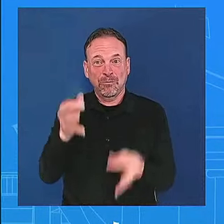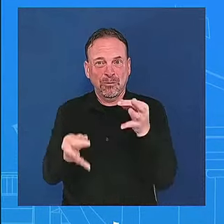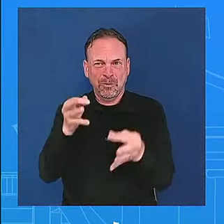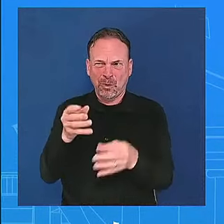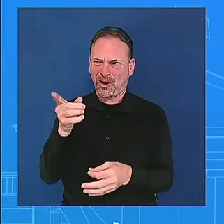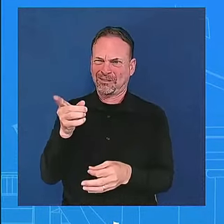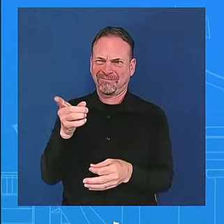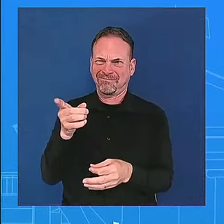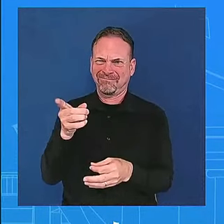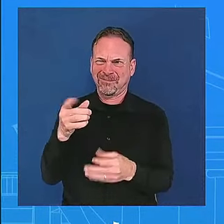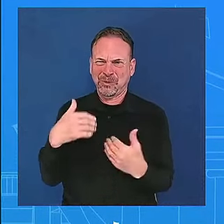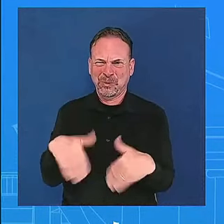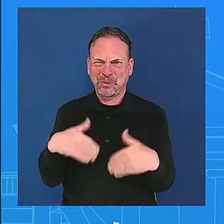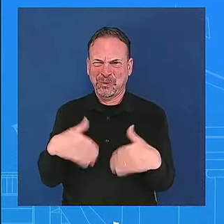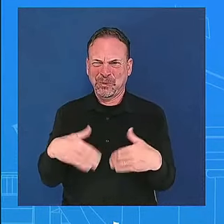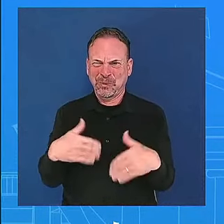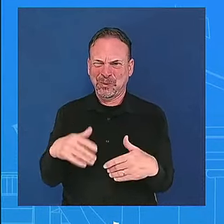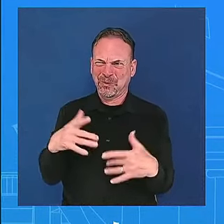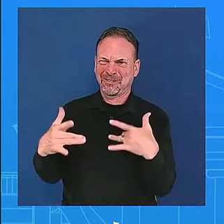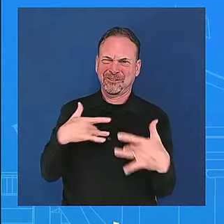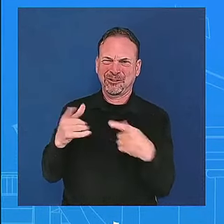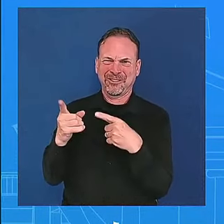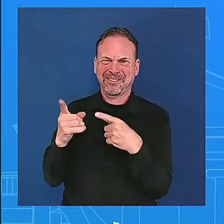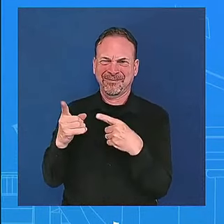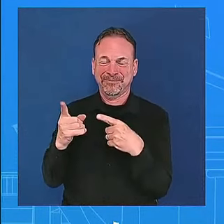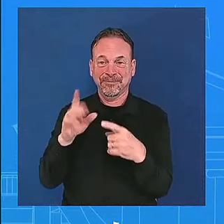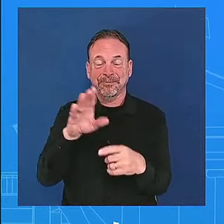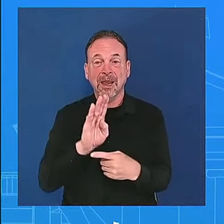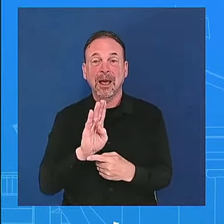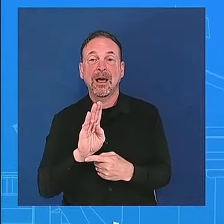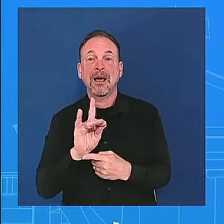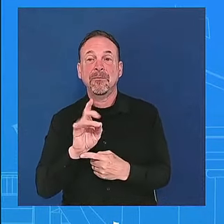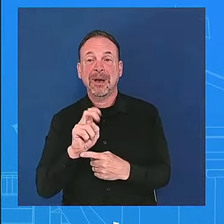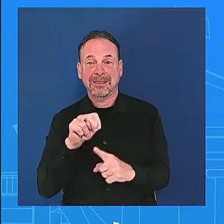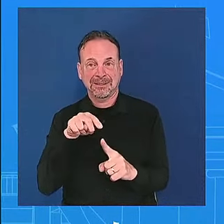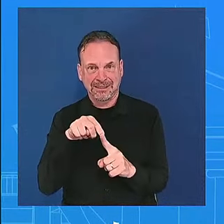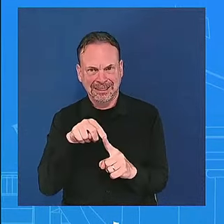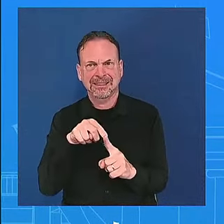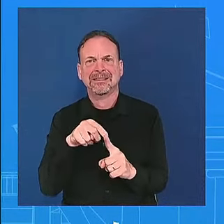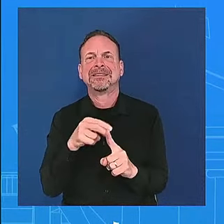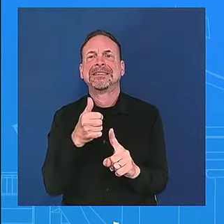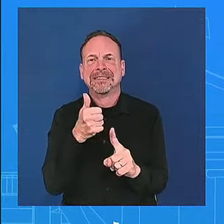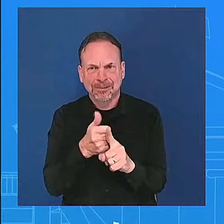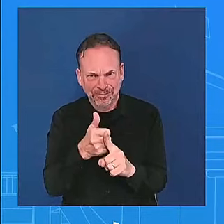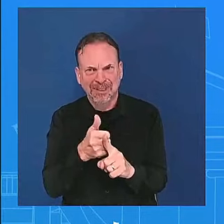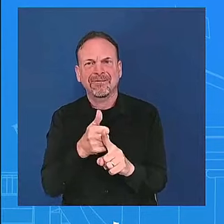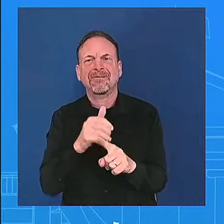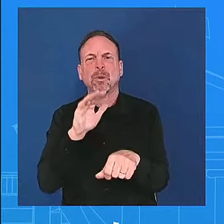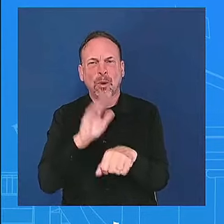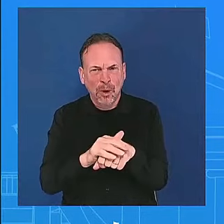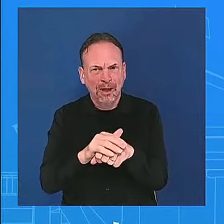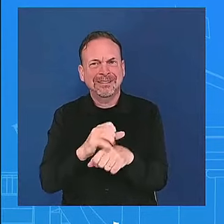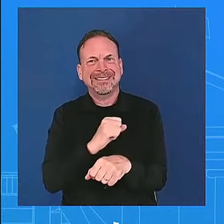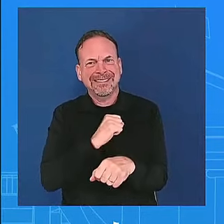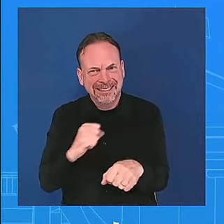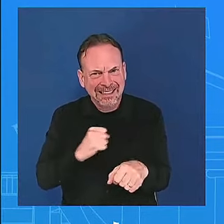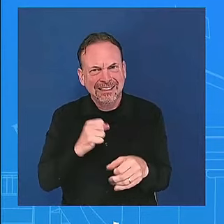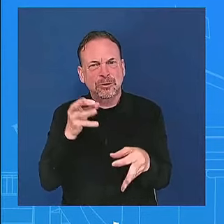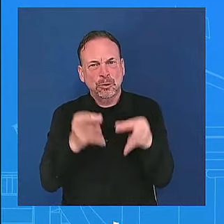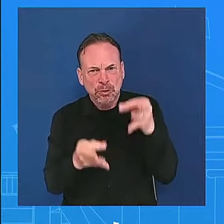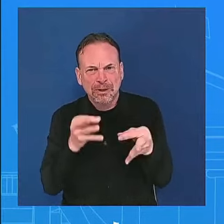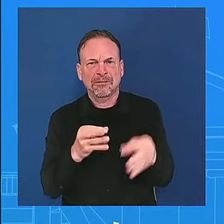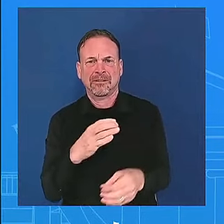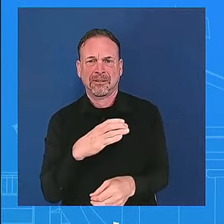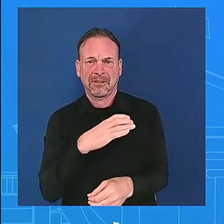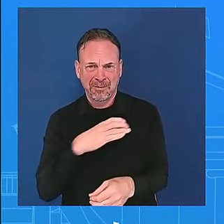for almost the 36 years that he was president right if you think i actually answered this i said we're going to have a health